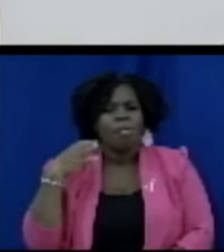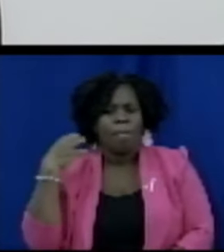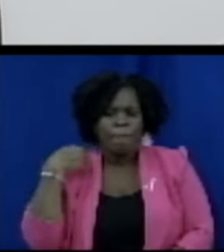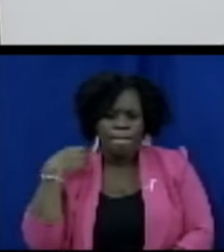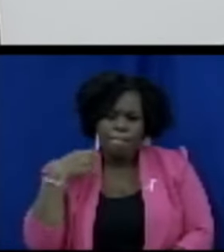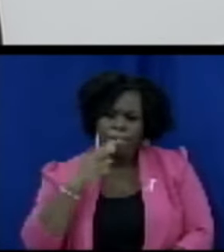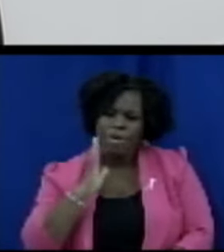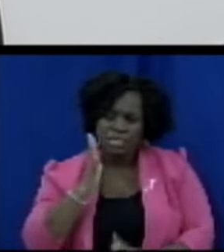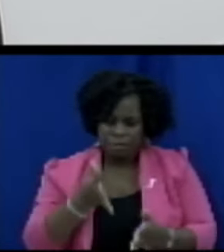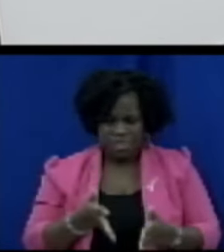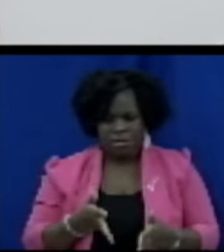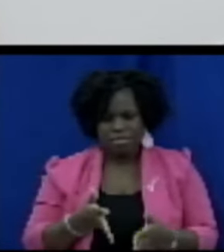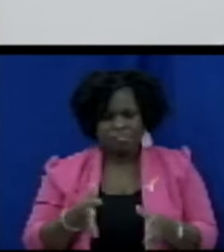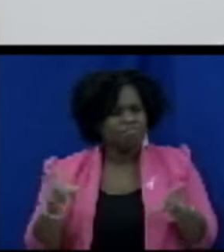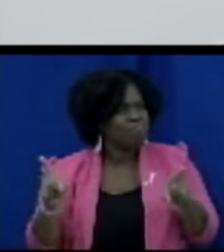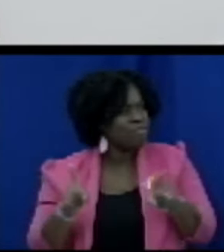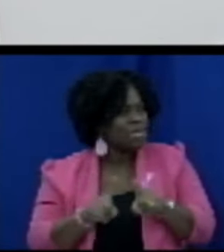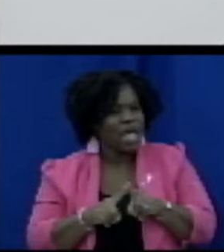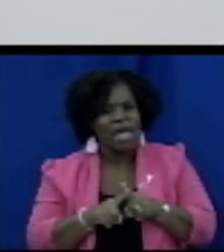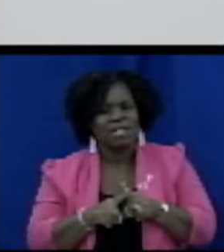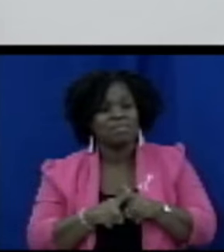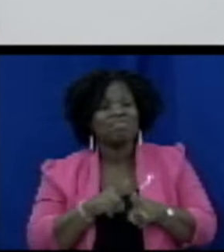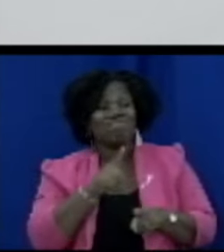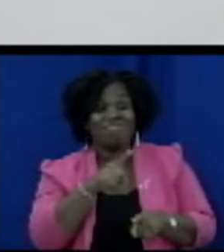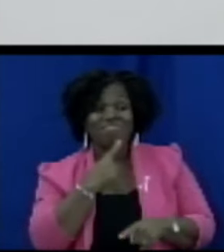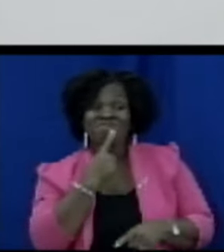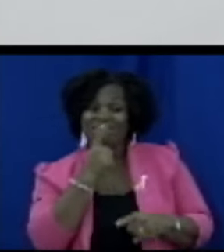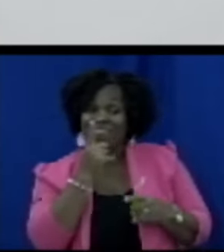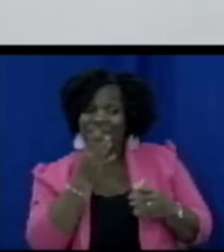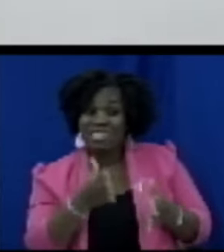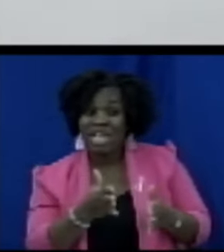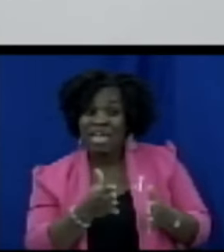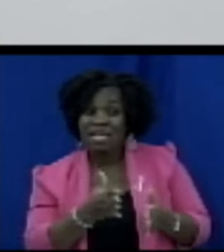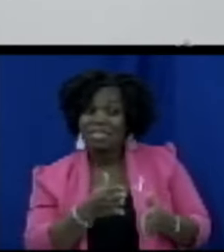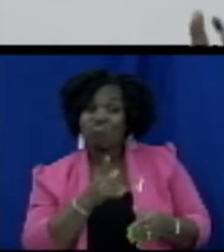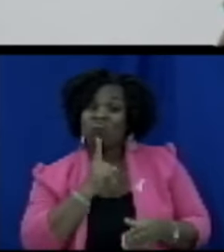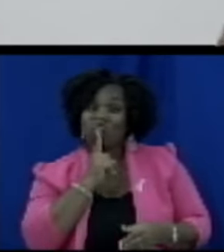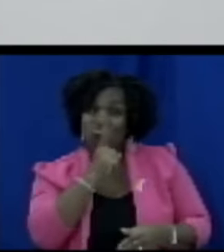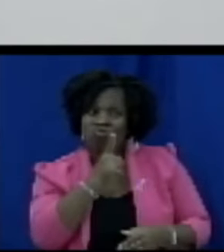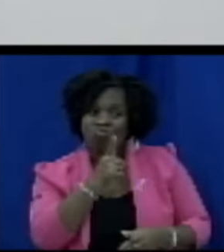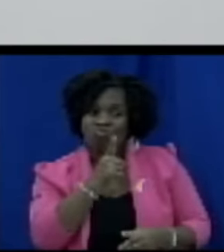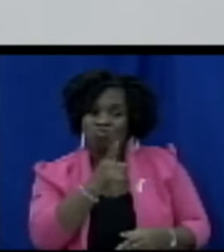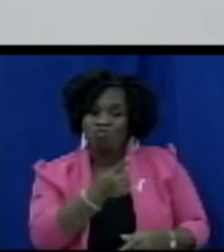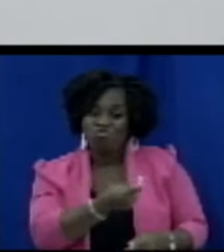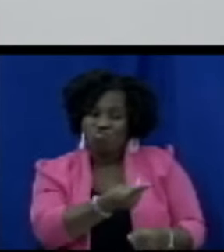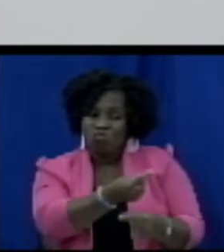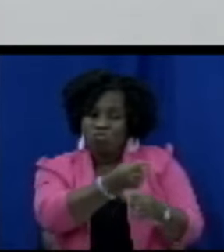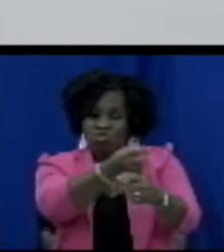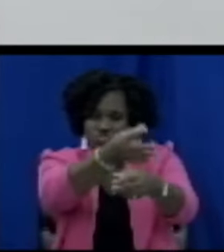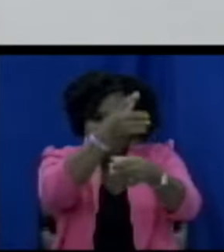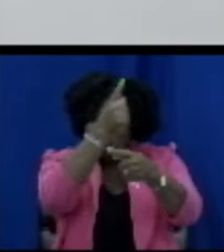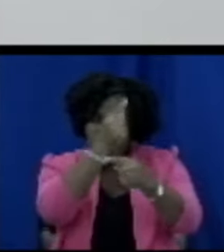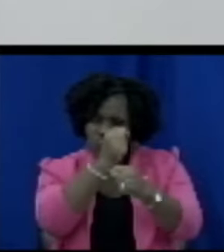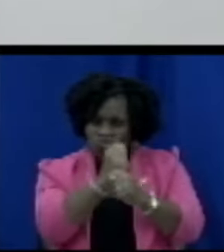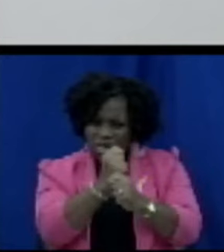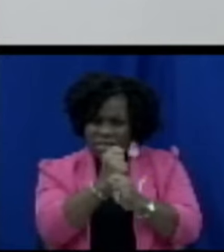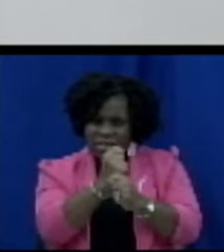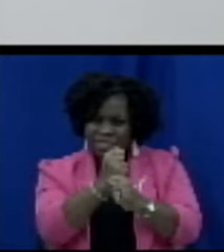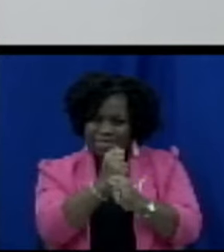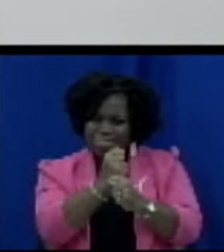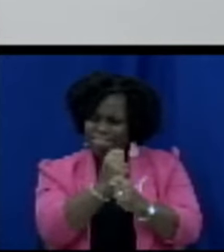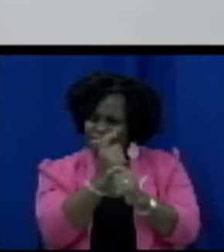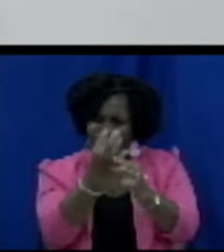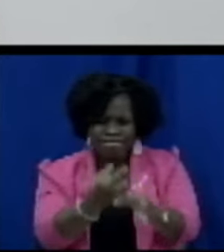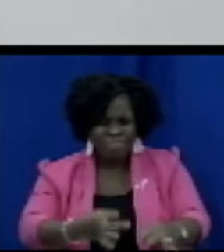as was mentioned trust is critical and I want to emphasize and endorse that there has to be a trust